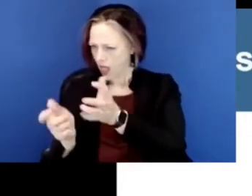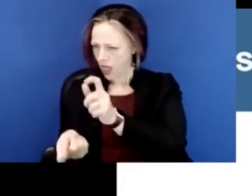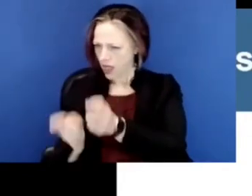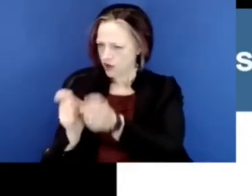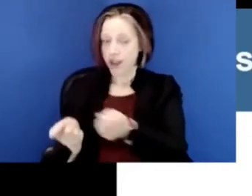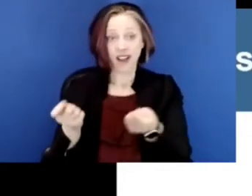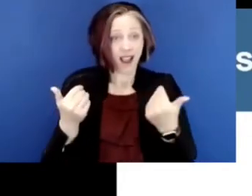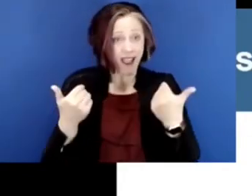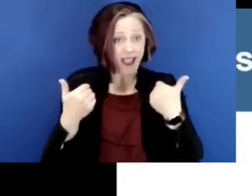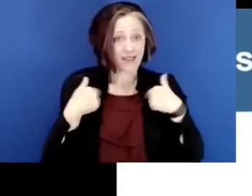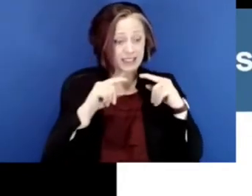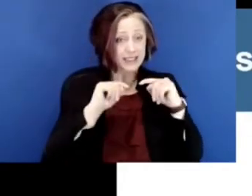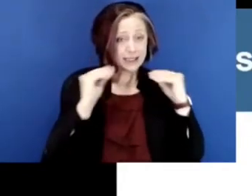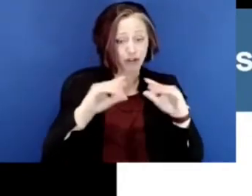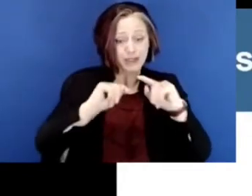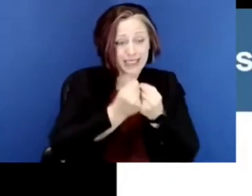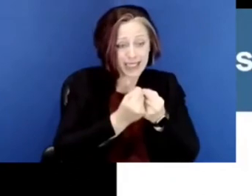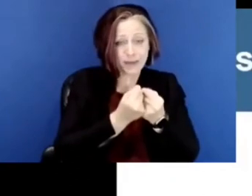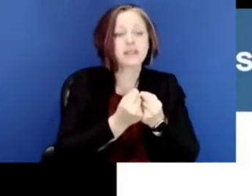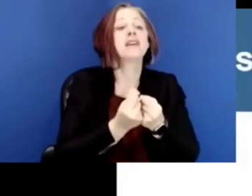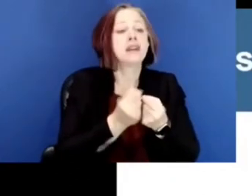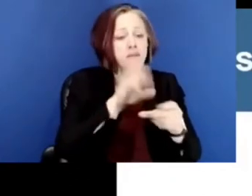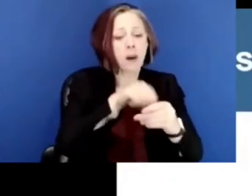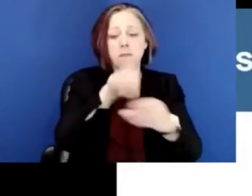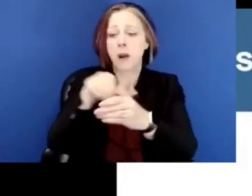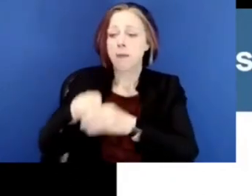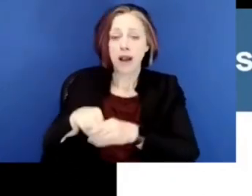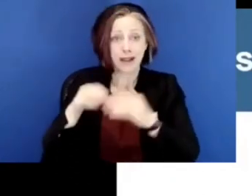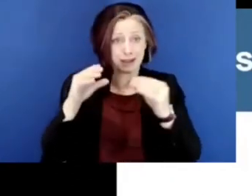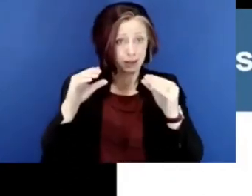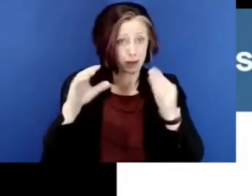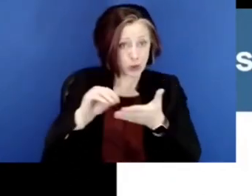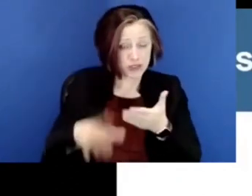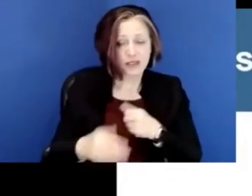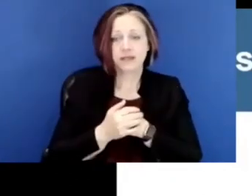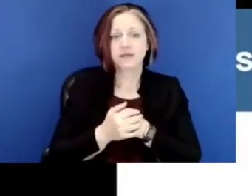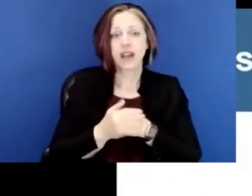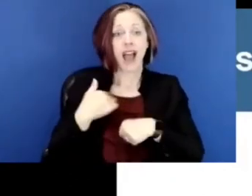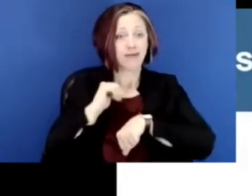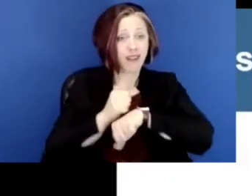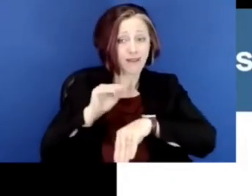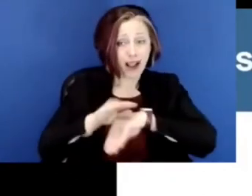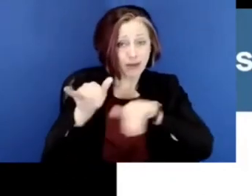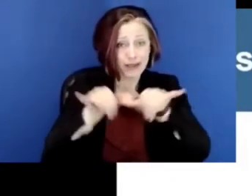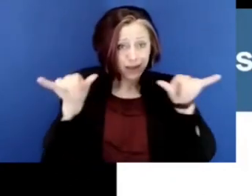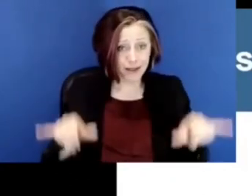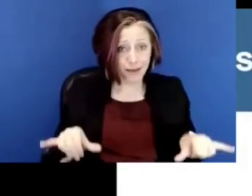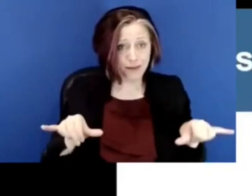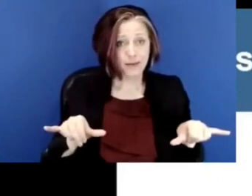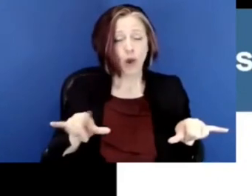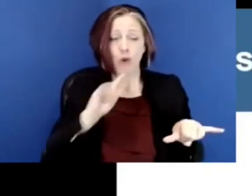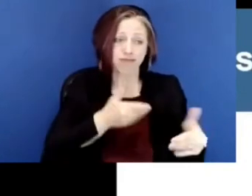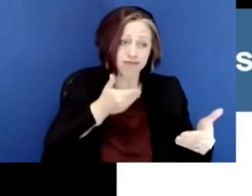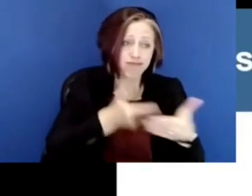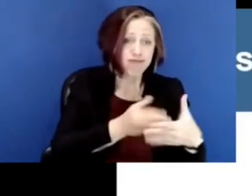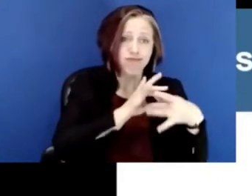that when they have these teams of teachers working with shared groups of students, when they have advisory systems that put them